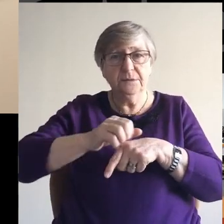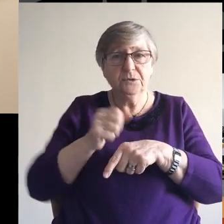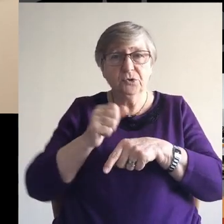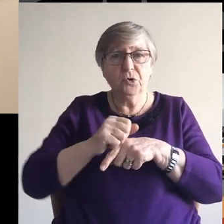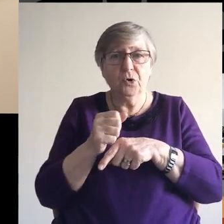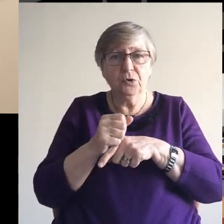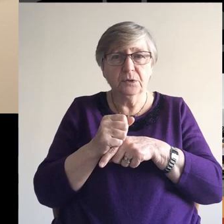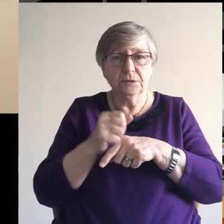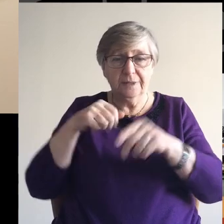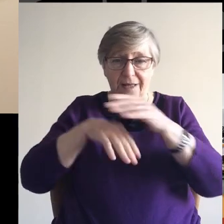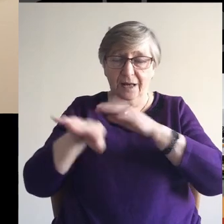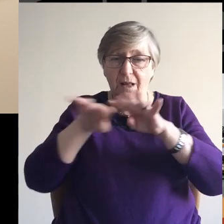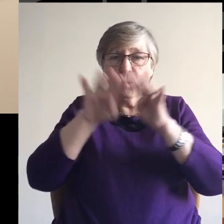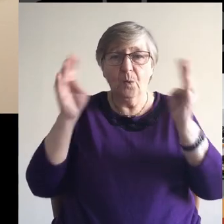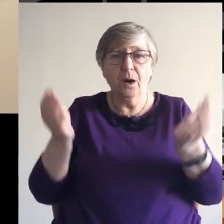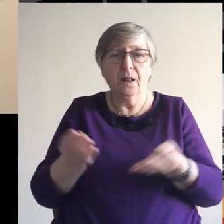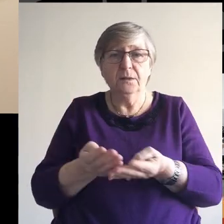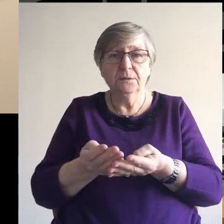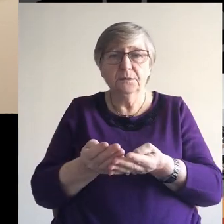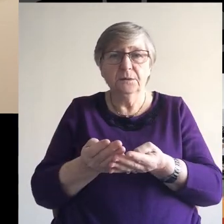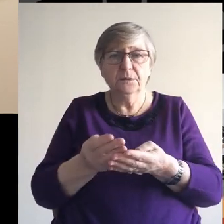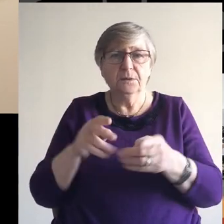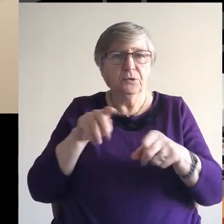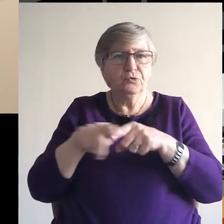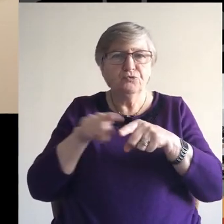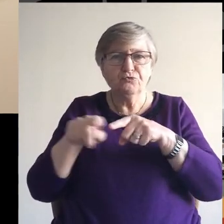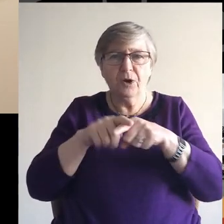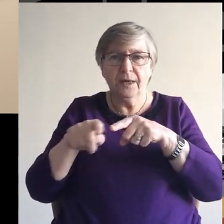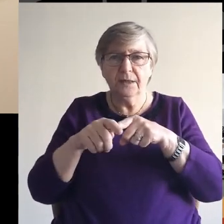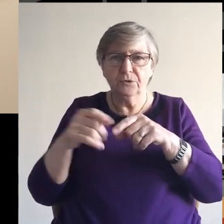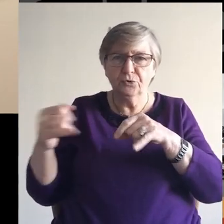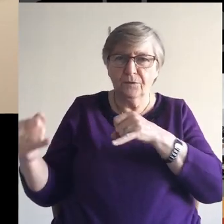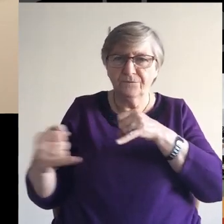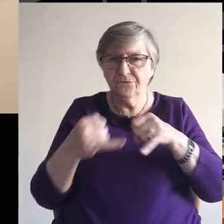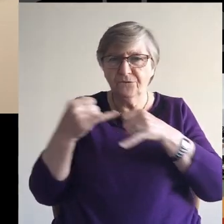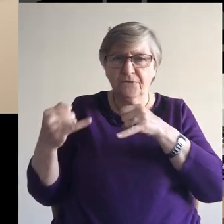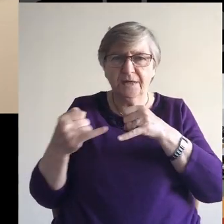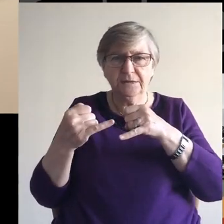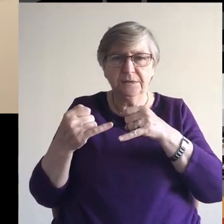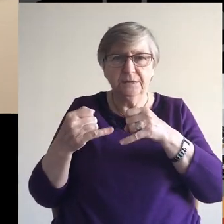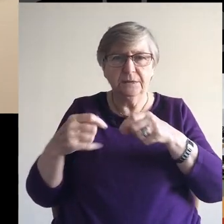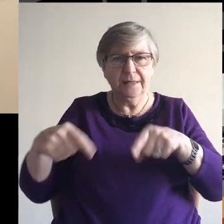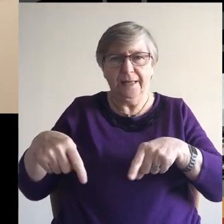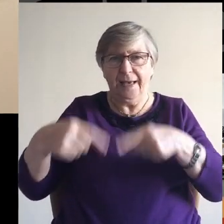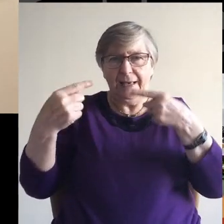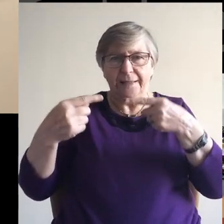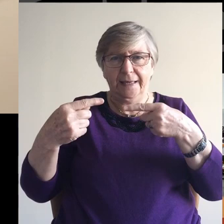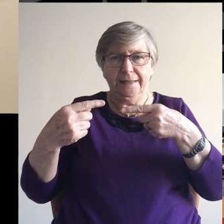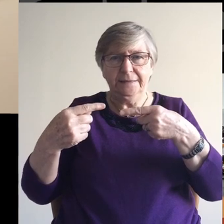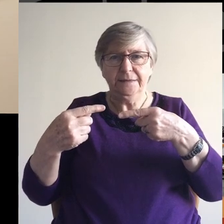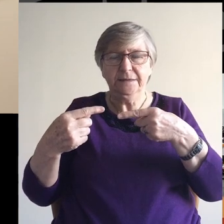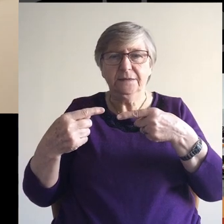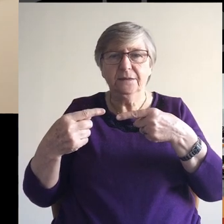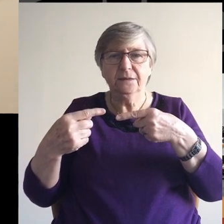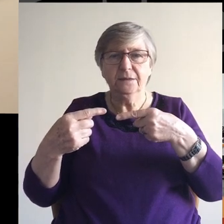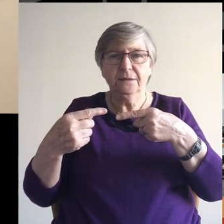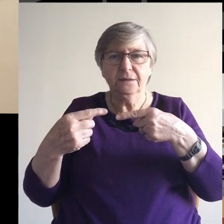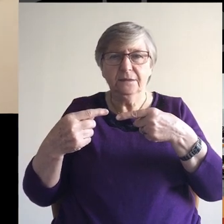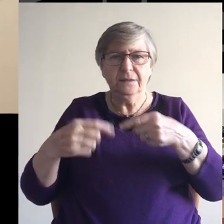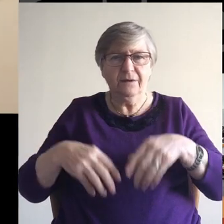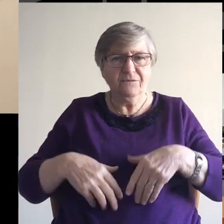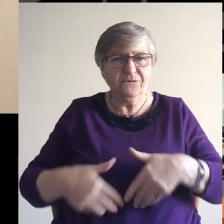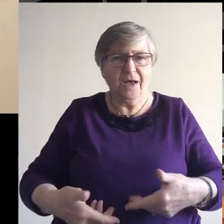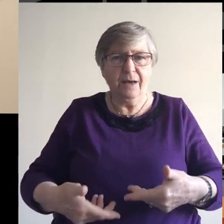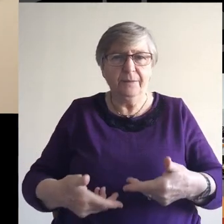throughout the world, who are fighting against this famine,